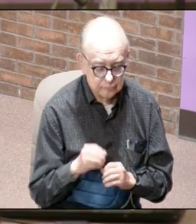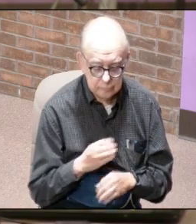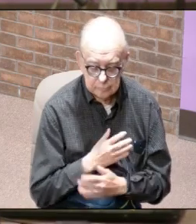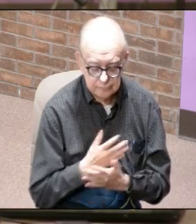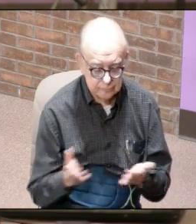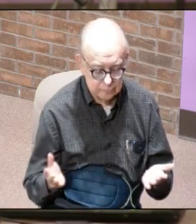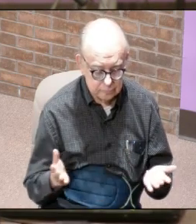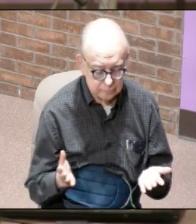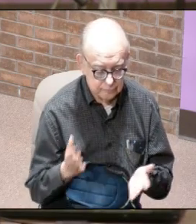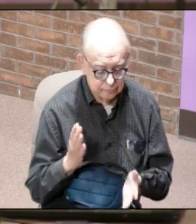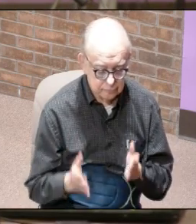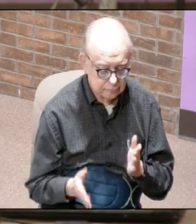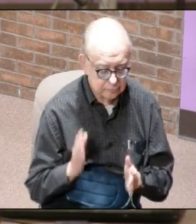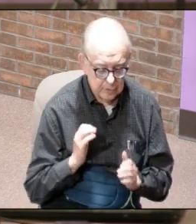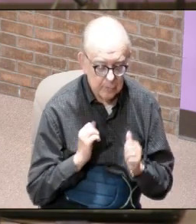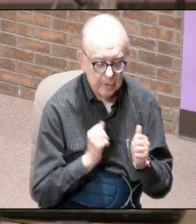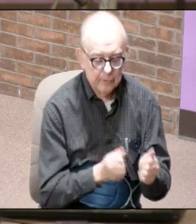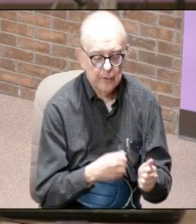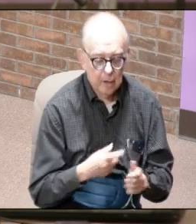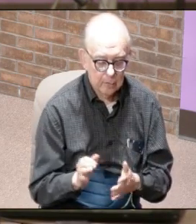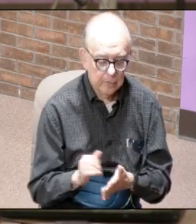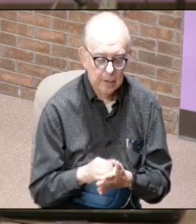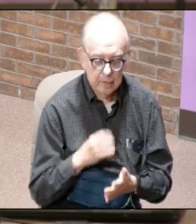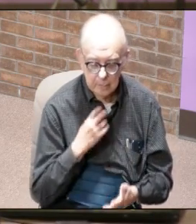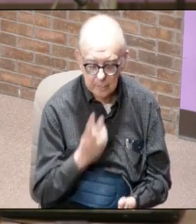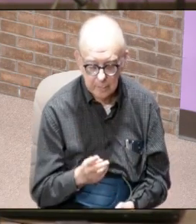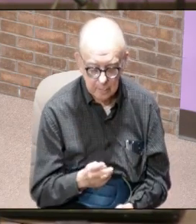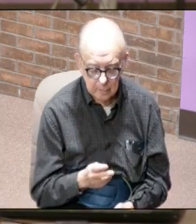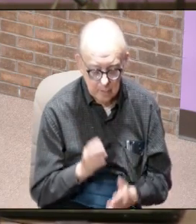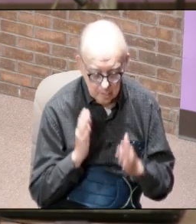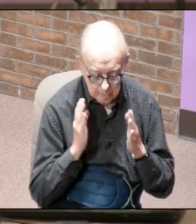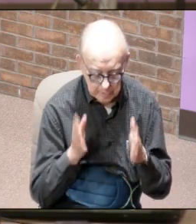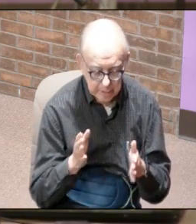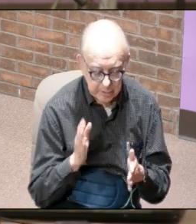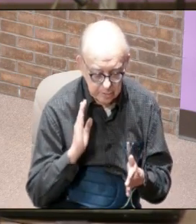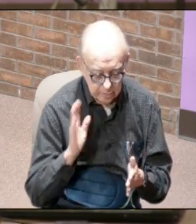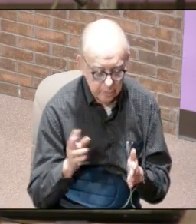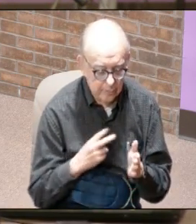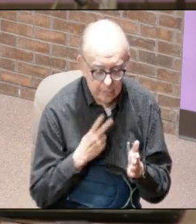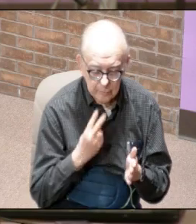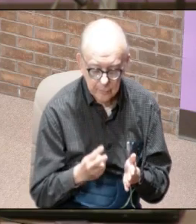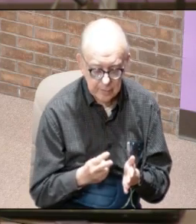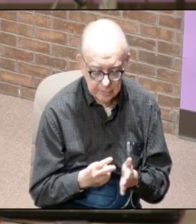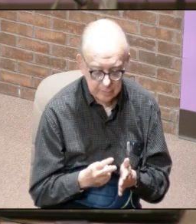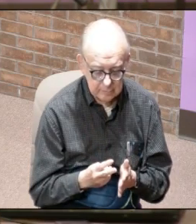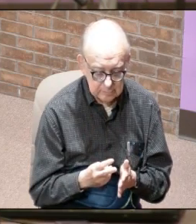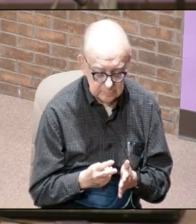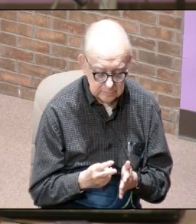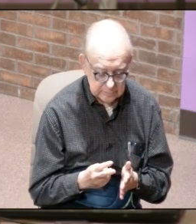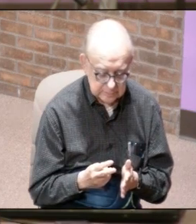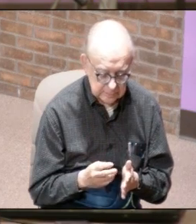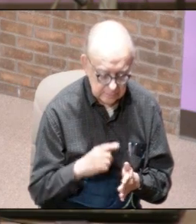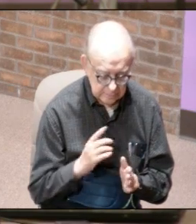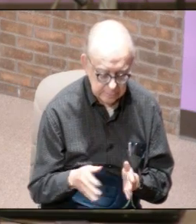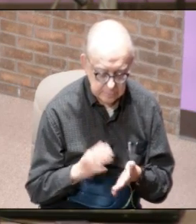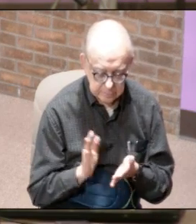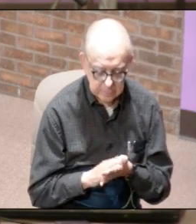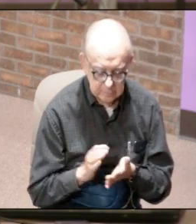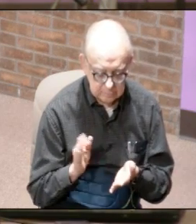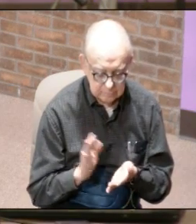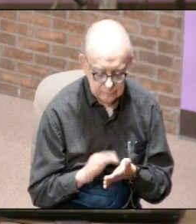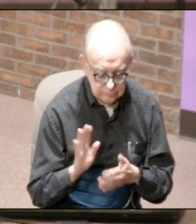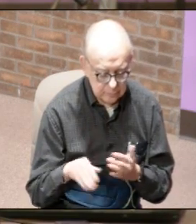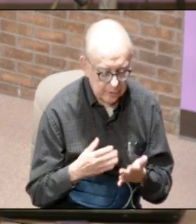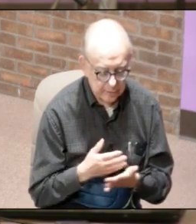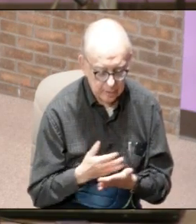anything father may we follow that voice may we pay heed and guidance to it and lord we're going to give you praise and the